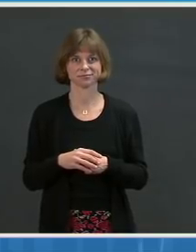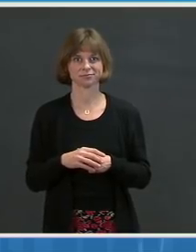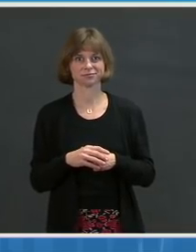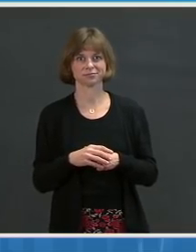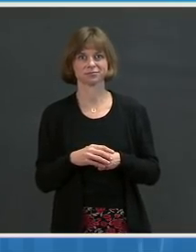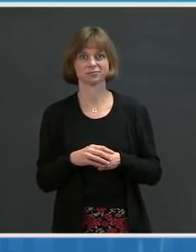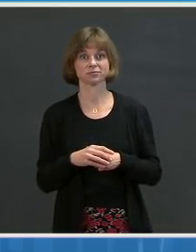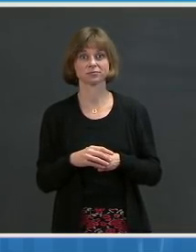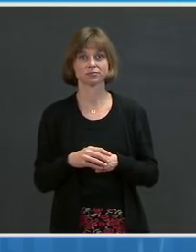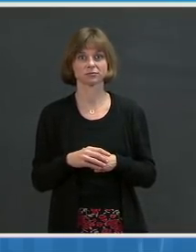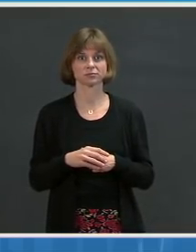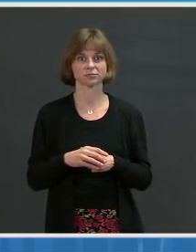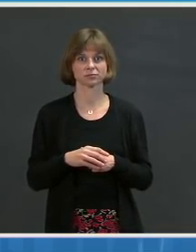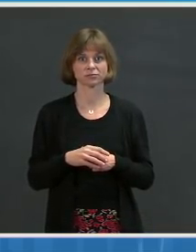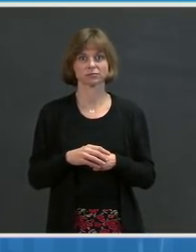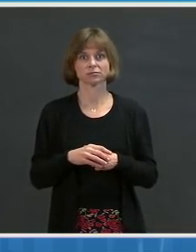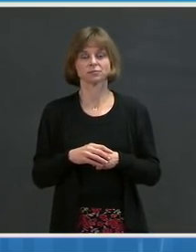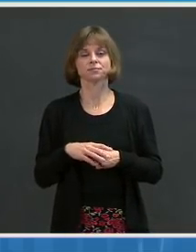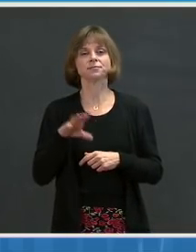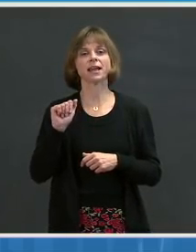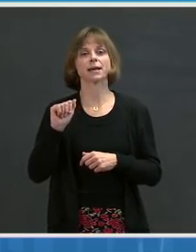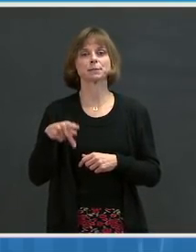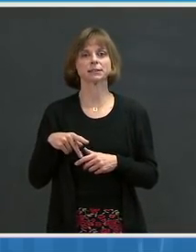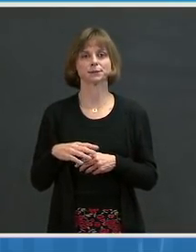Next, we'll go to Ricardo at the Associated Press.